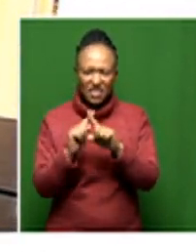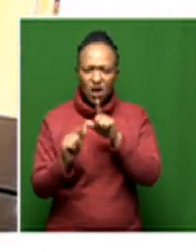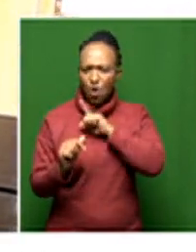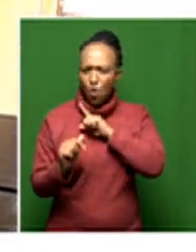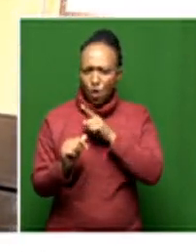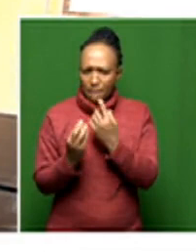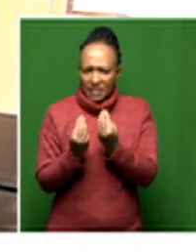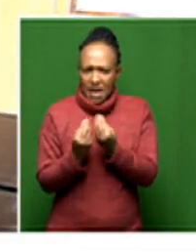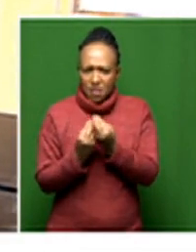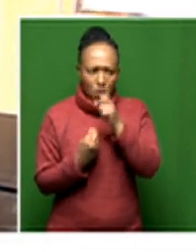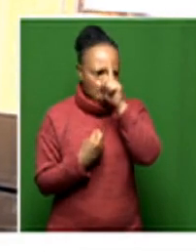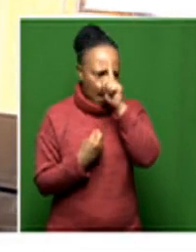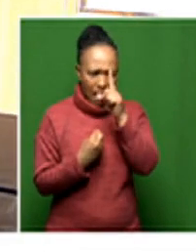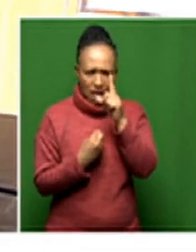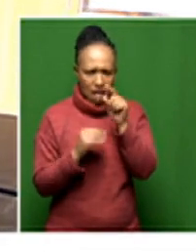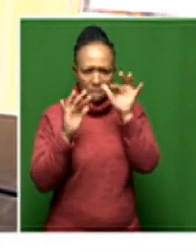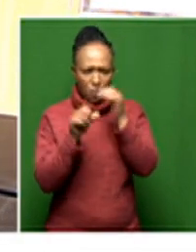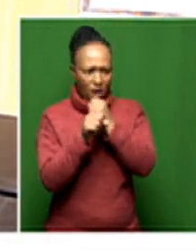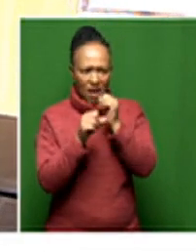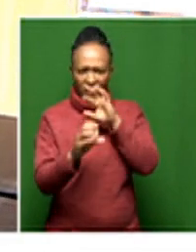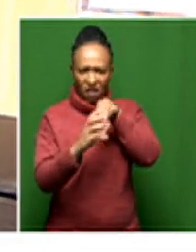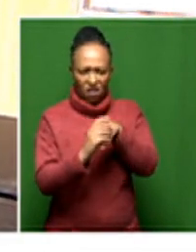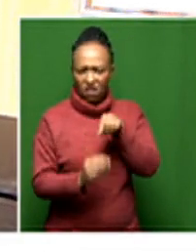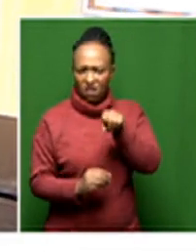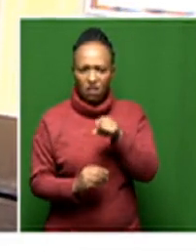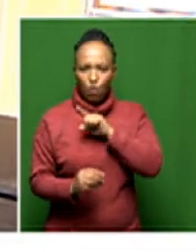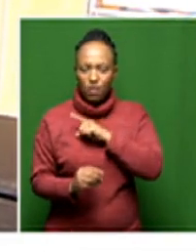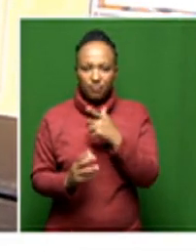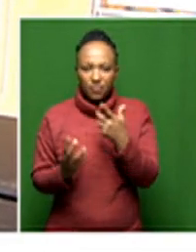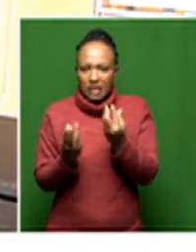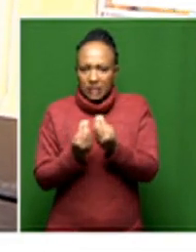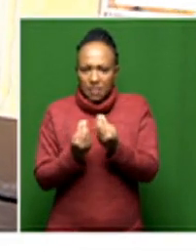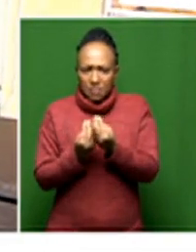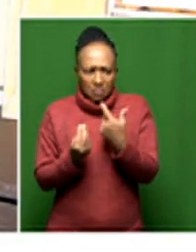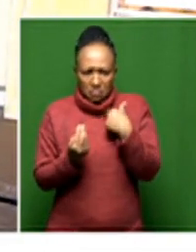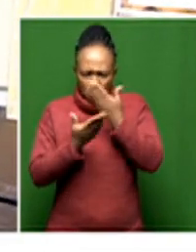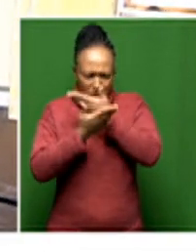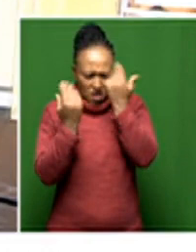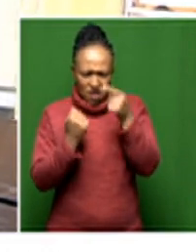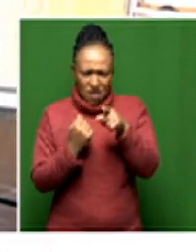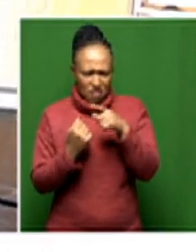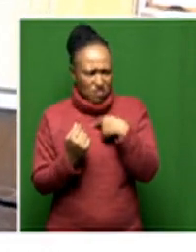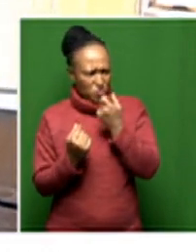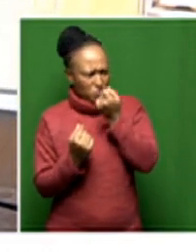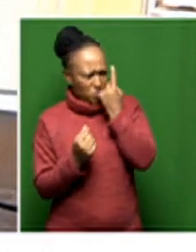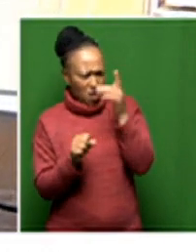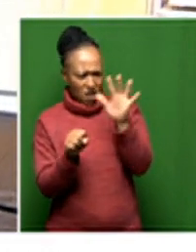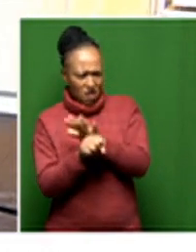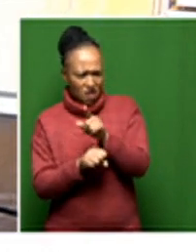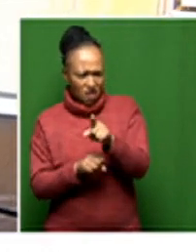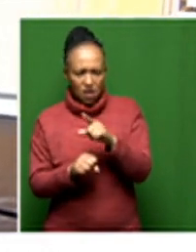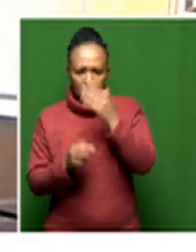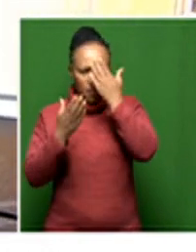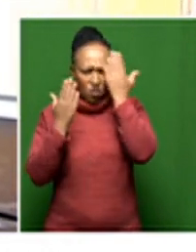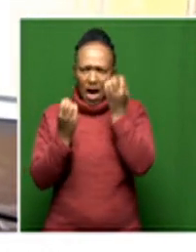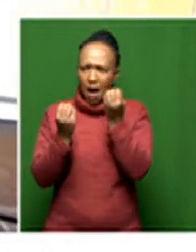something that uh black people would gravitate towards it's still something that we are coming into understanding and um i don't know